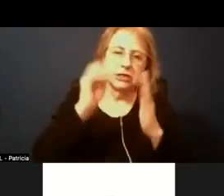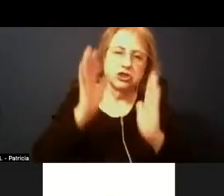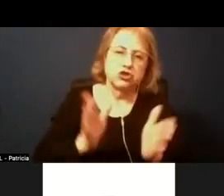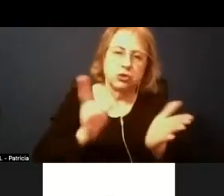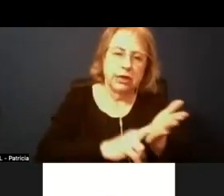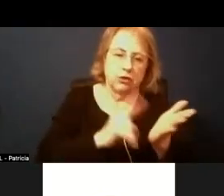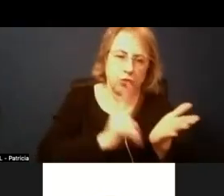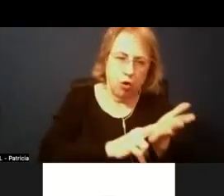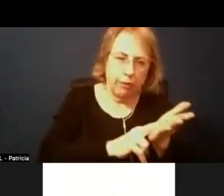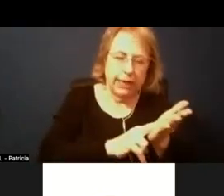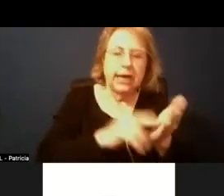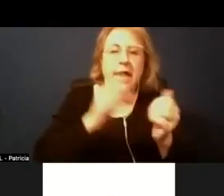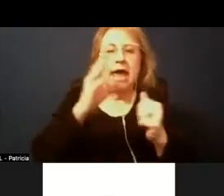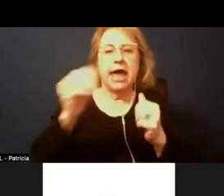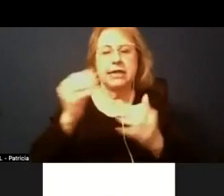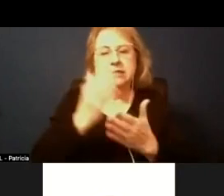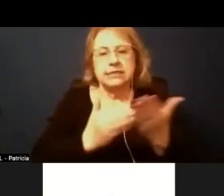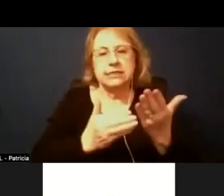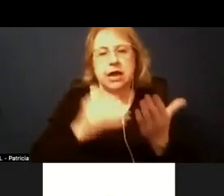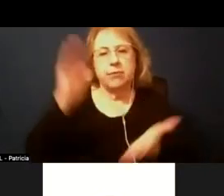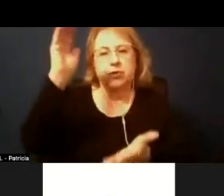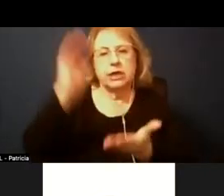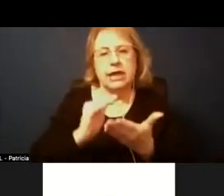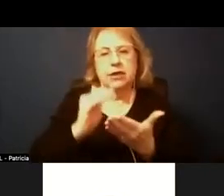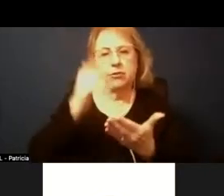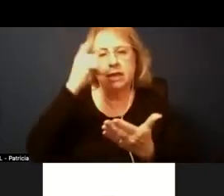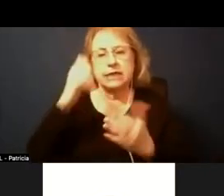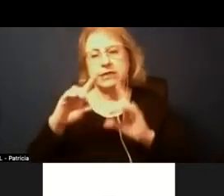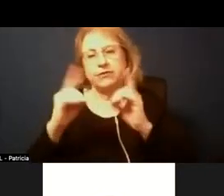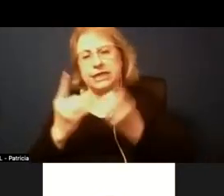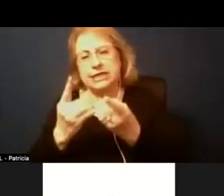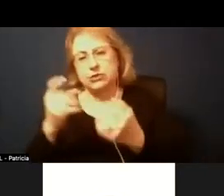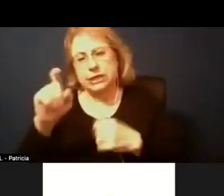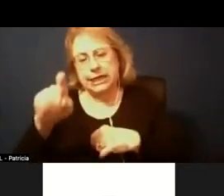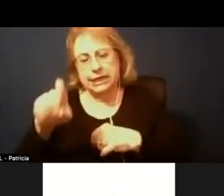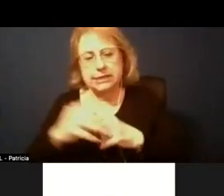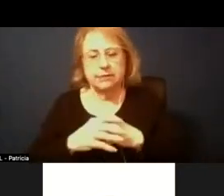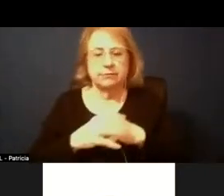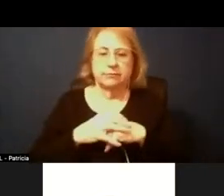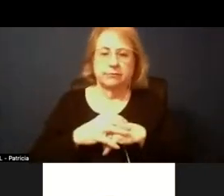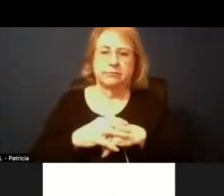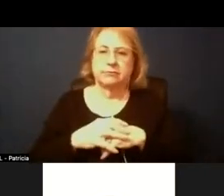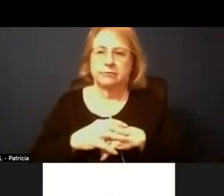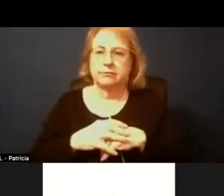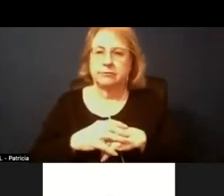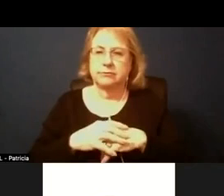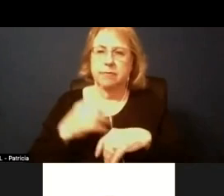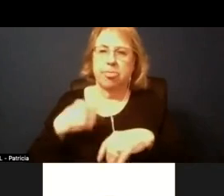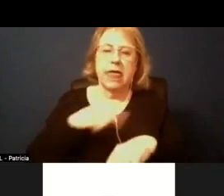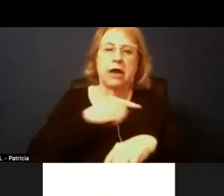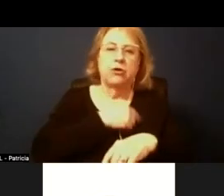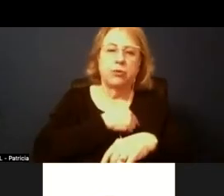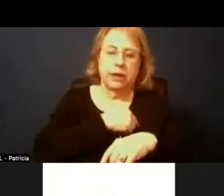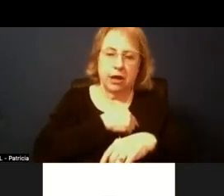and then some reductions due to district needs um we are um